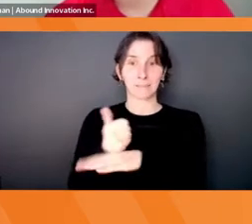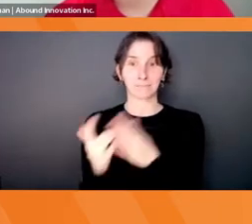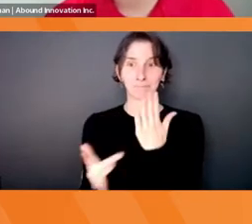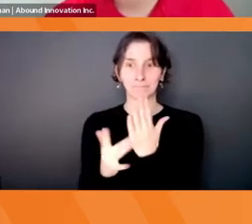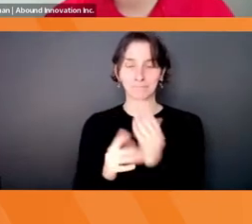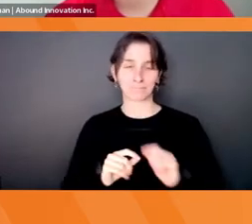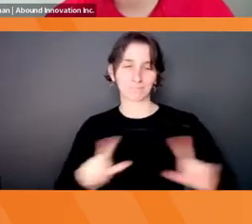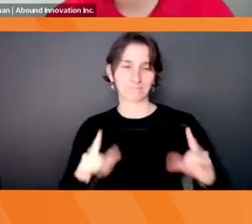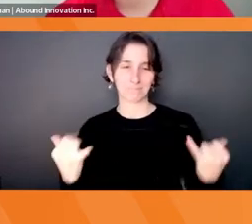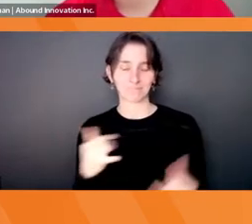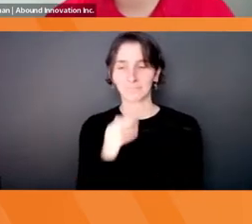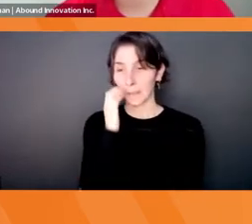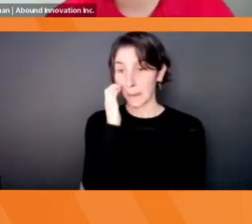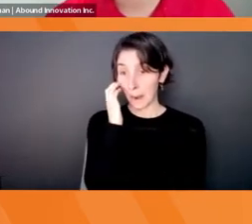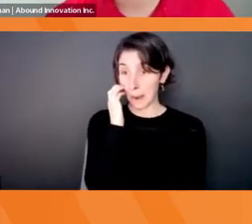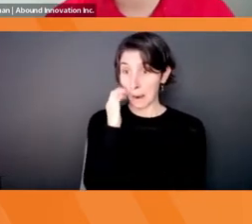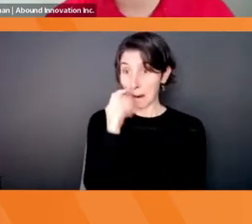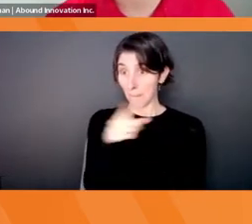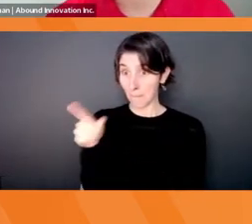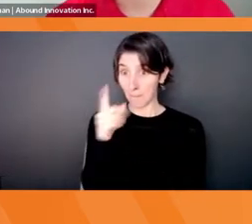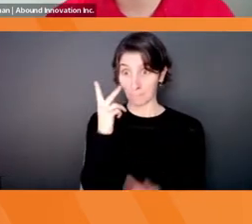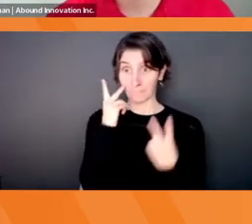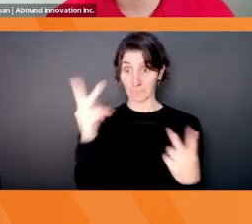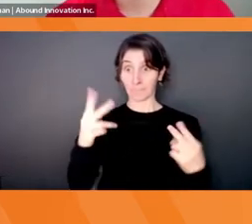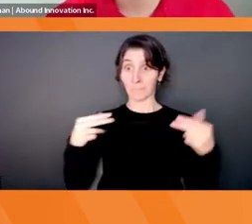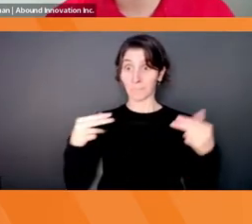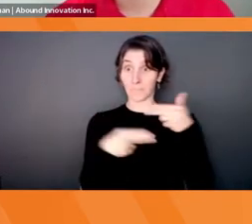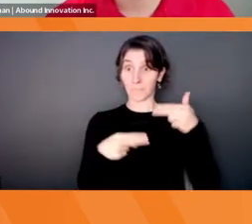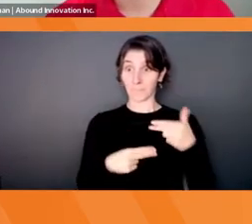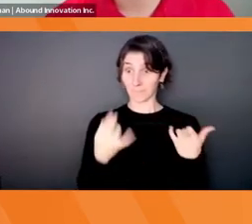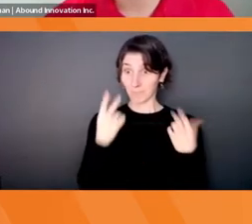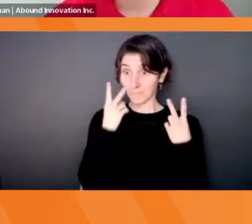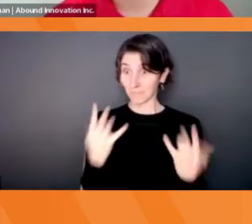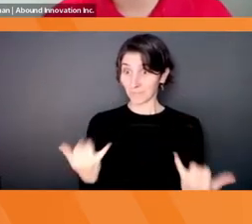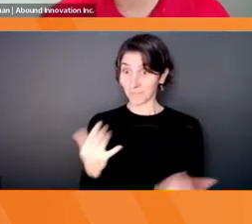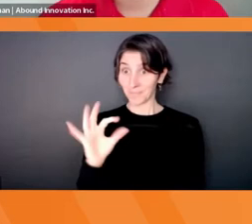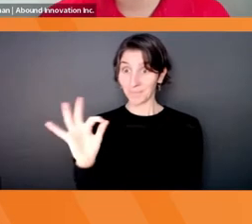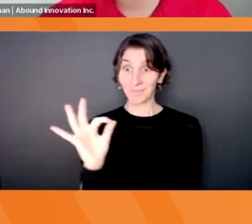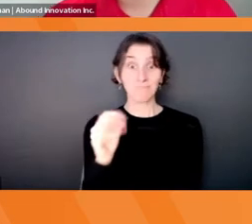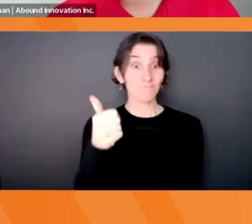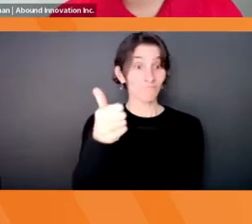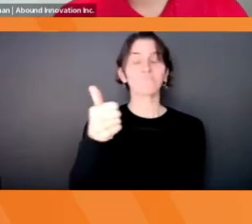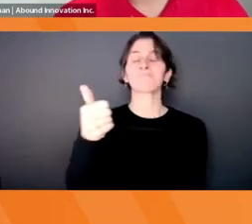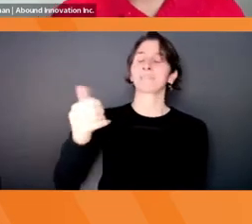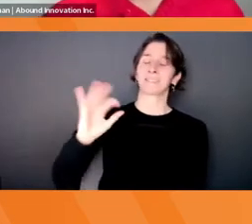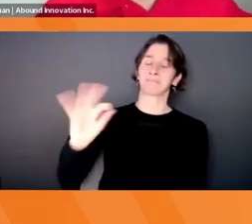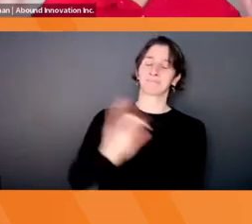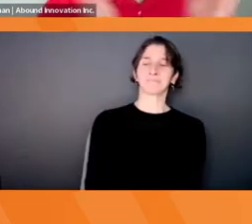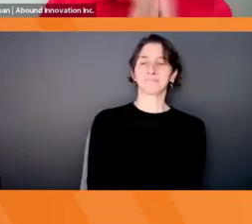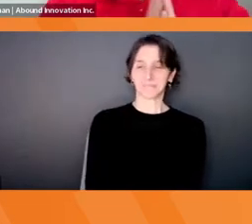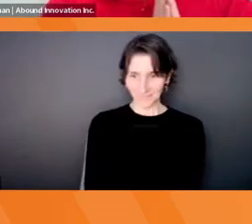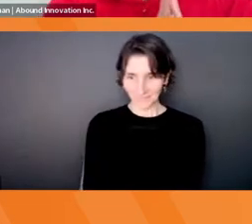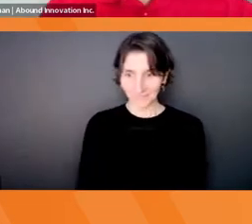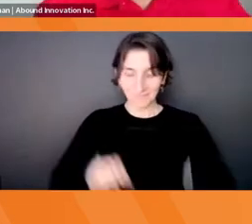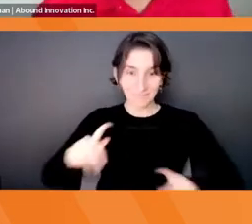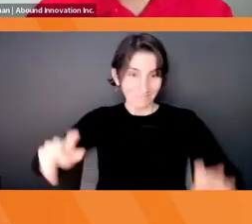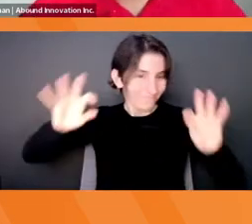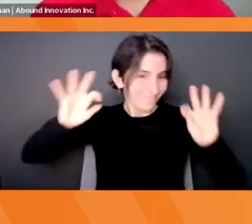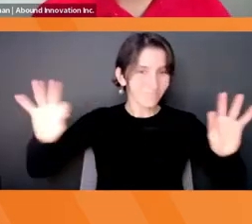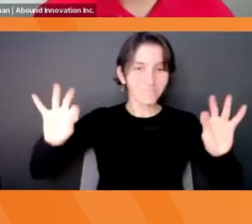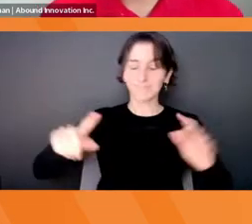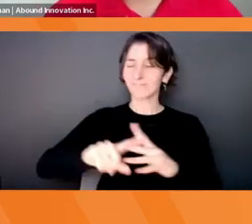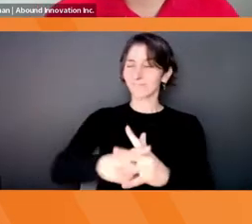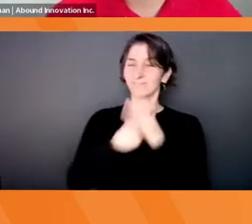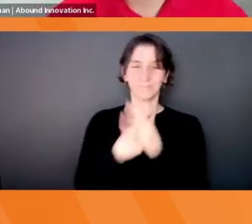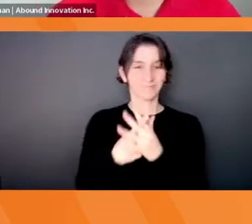Okay. Can everybody see my screen? Beautiful. All right. Alrighty. So let's get going. This